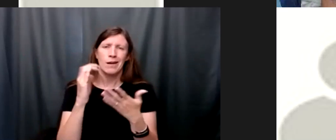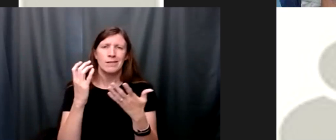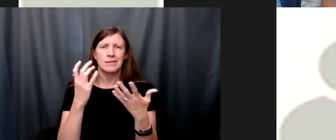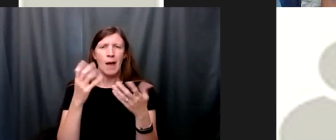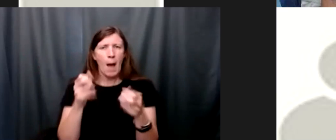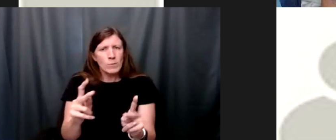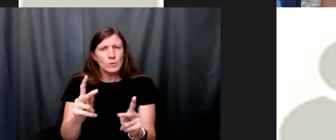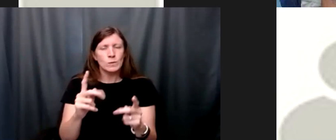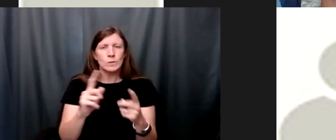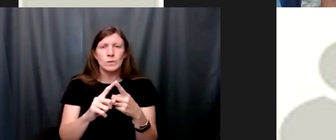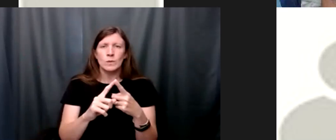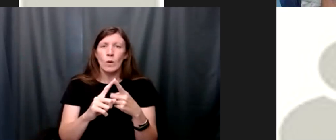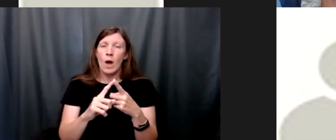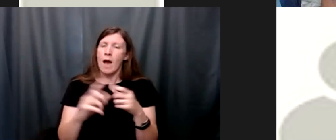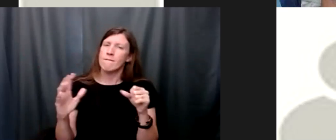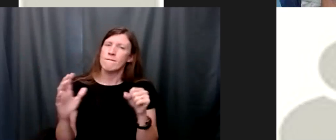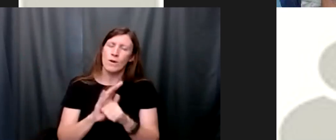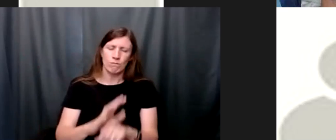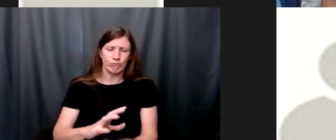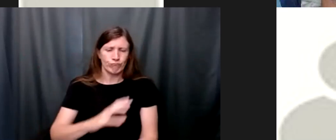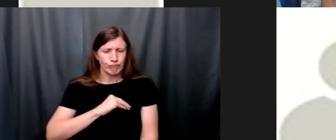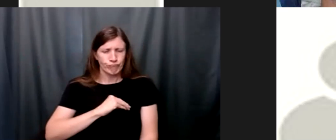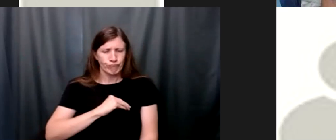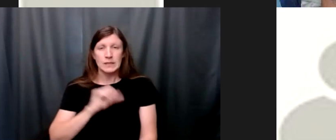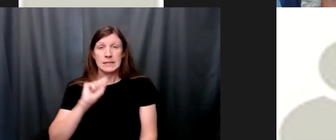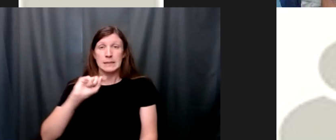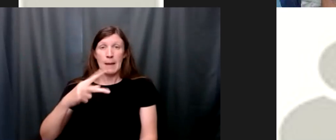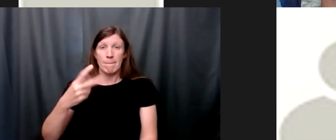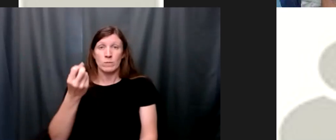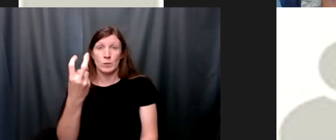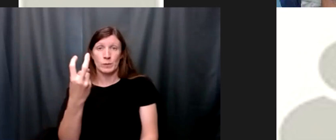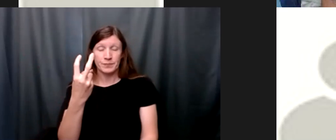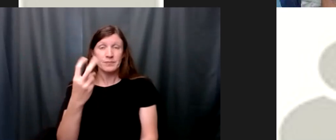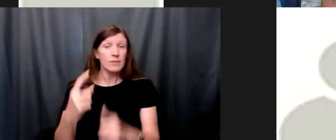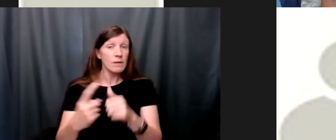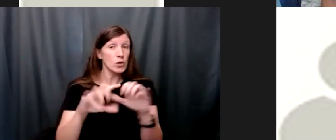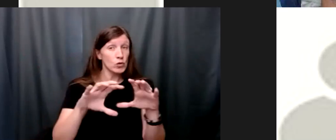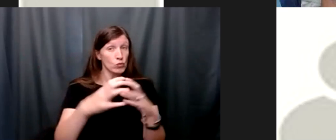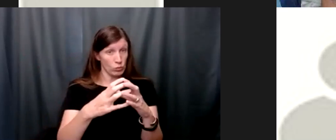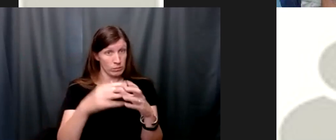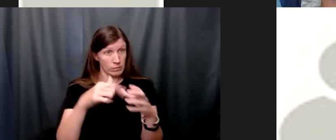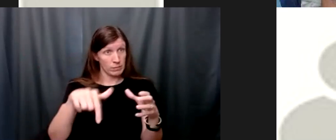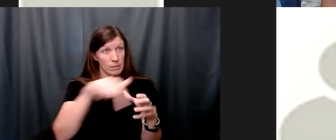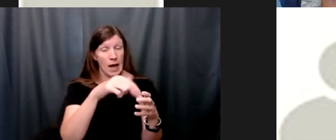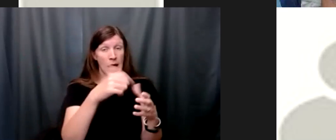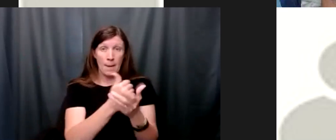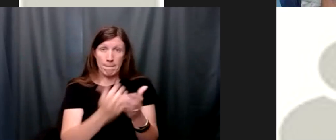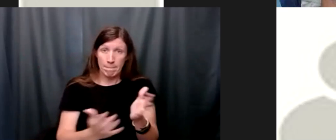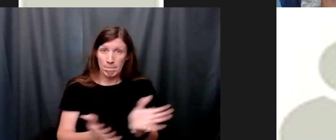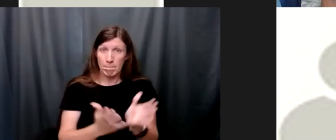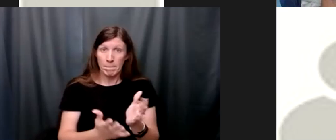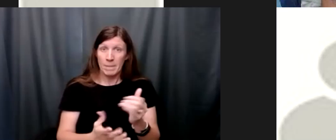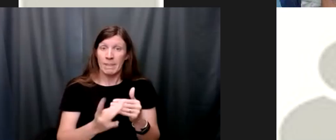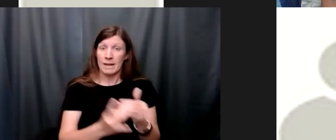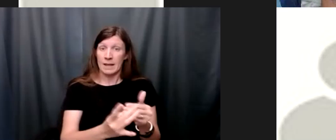i fully embraced step 12 and um that first group that i was helping to facilitate you know